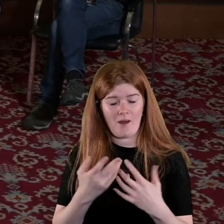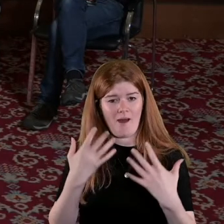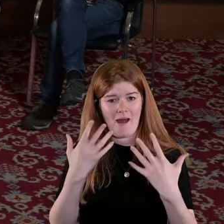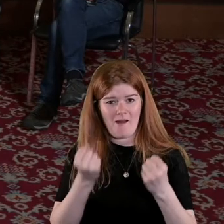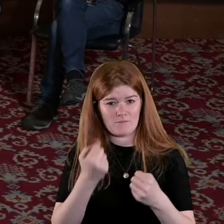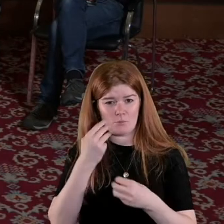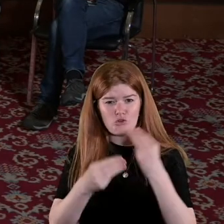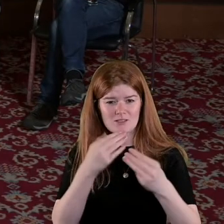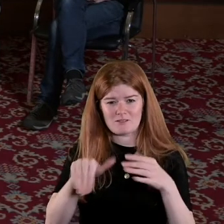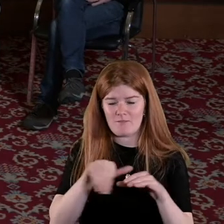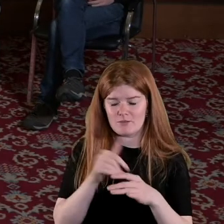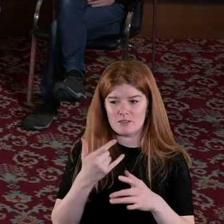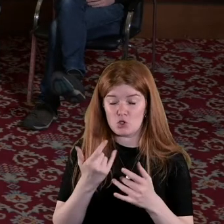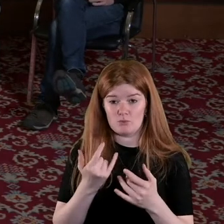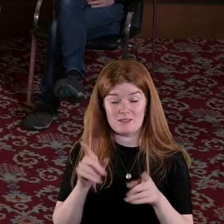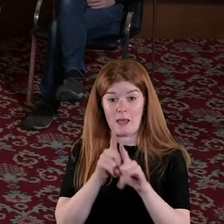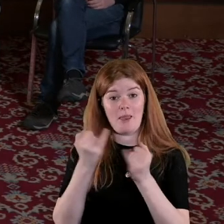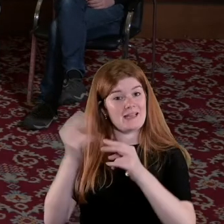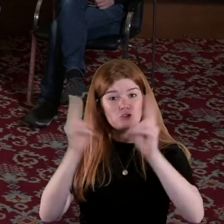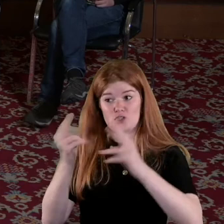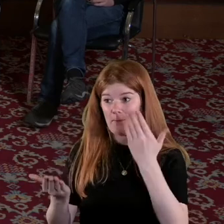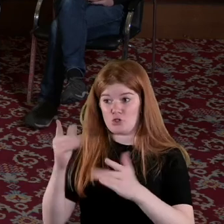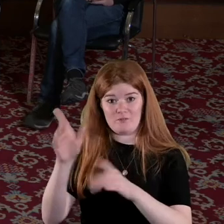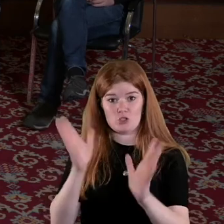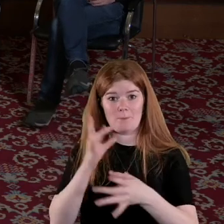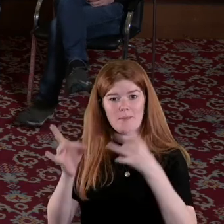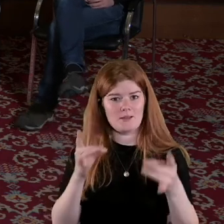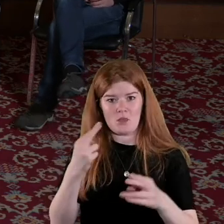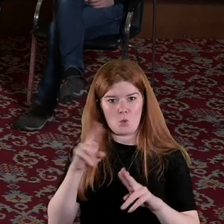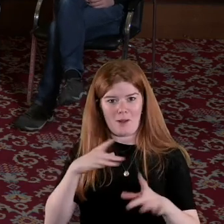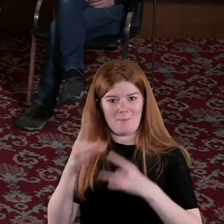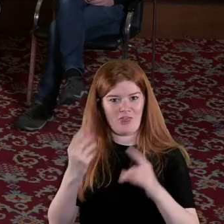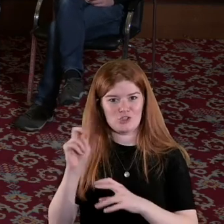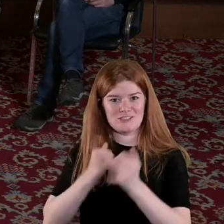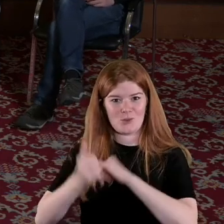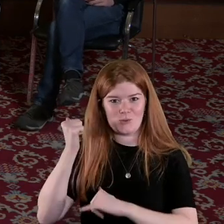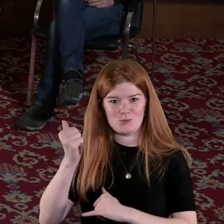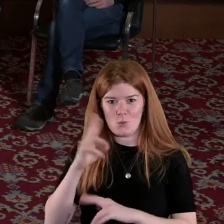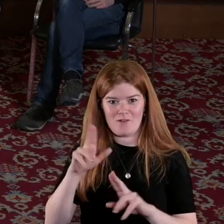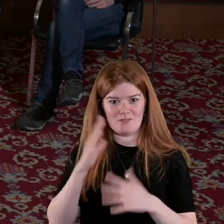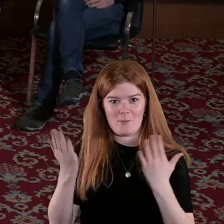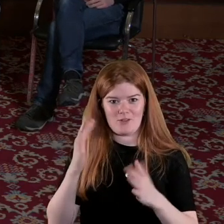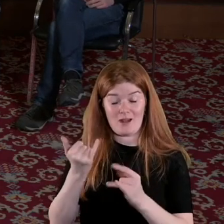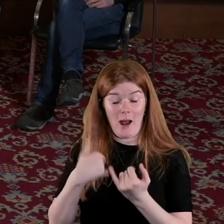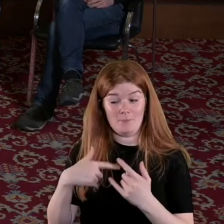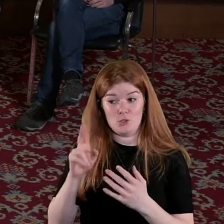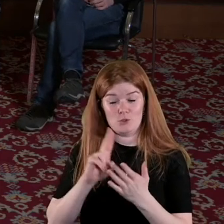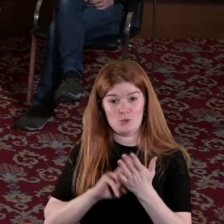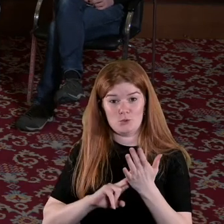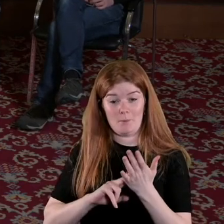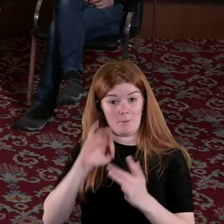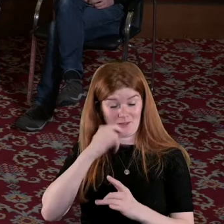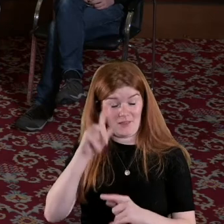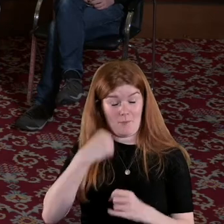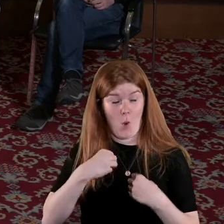process and I'm thinking that even the international comparisons you've made would not have been made 30 years ago and I'm picking that term because I'm thinking of my own